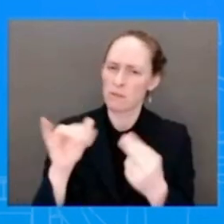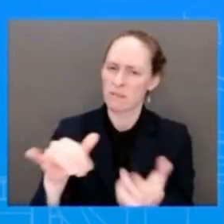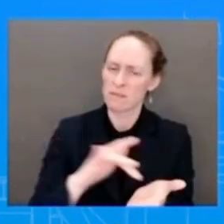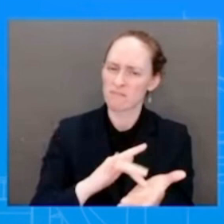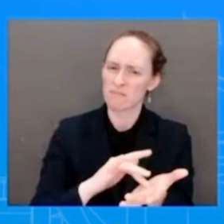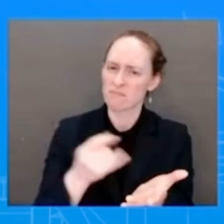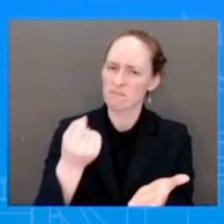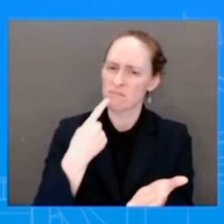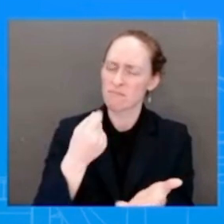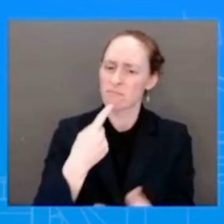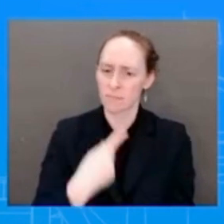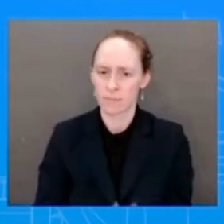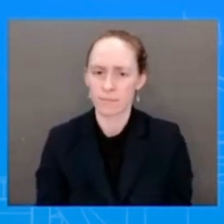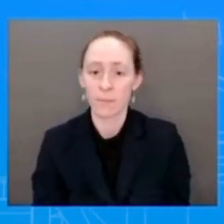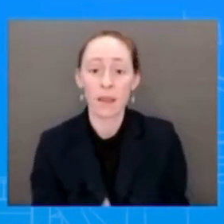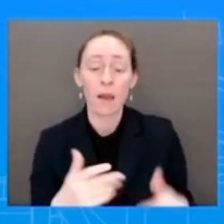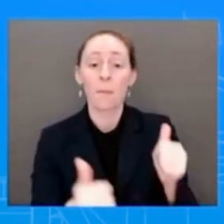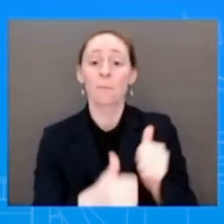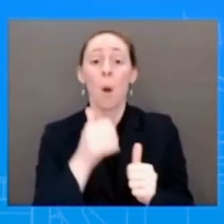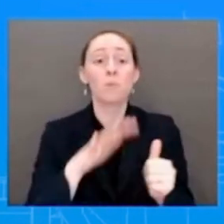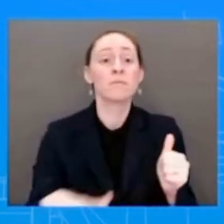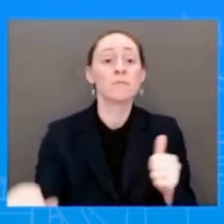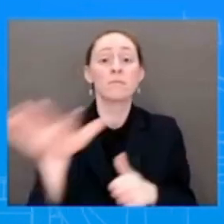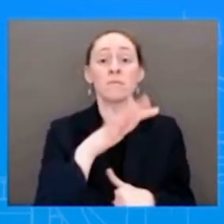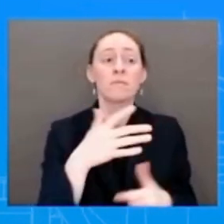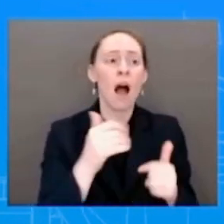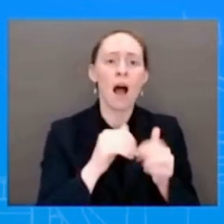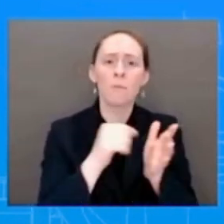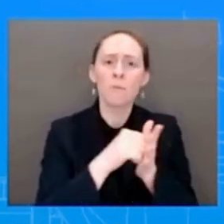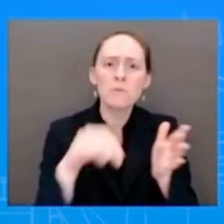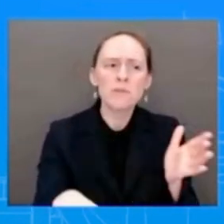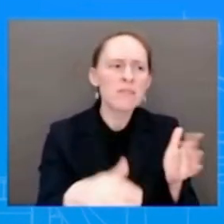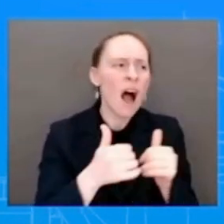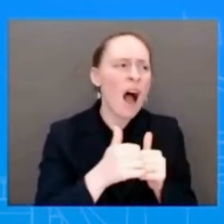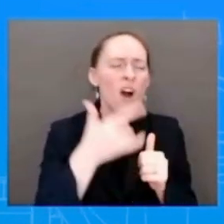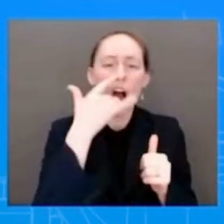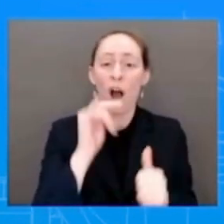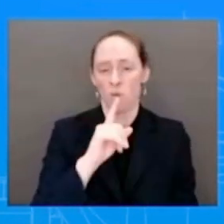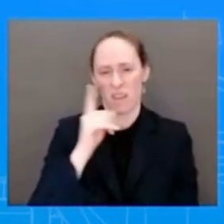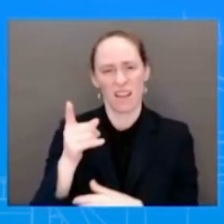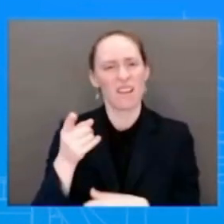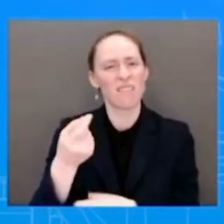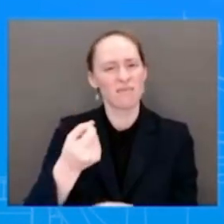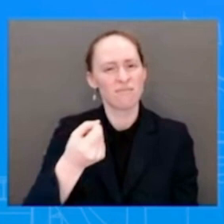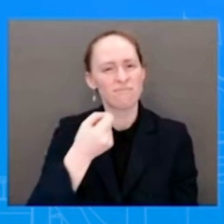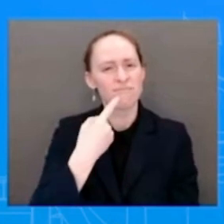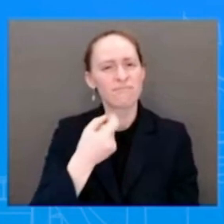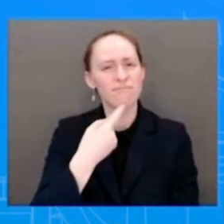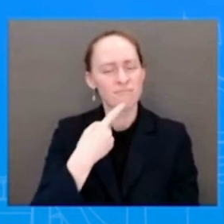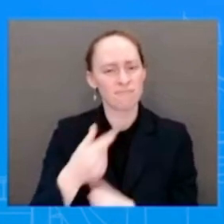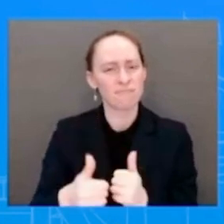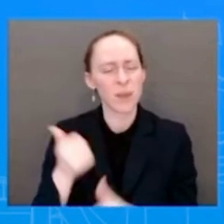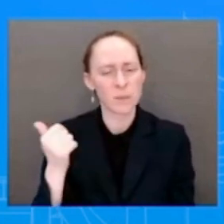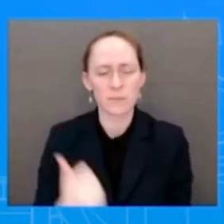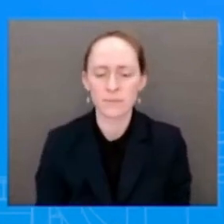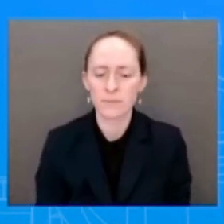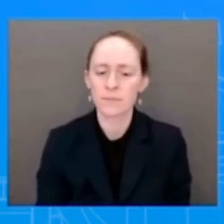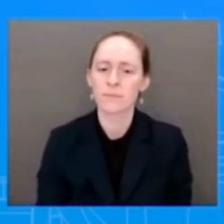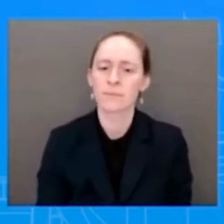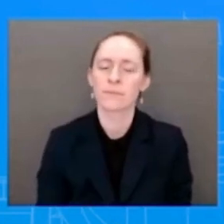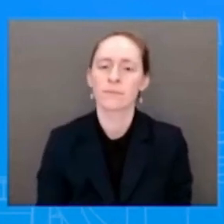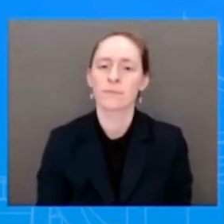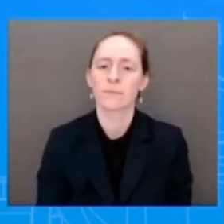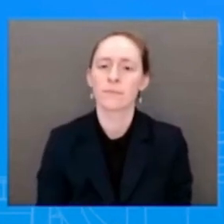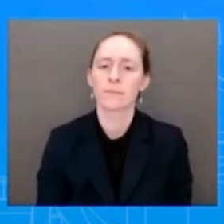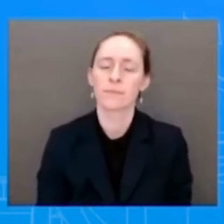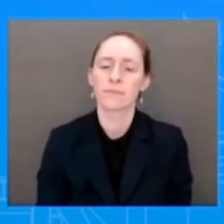extreme measures that have been announced by state officials, including threats to the litigation you just referred to, threats to